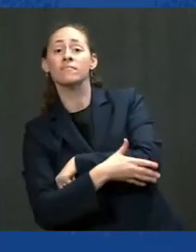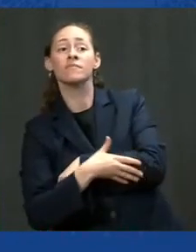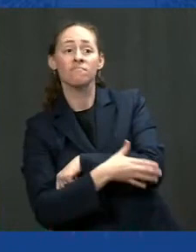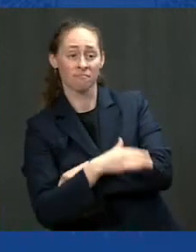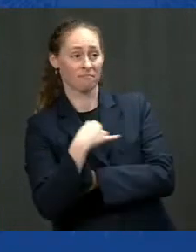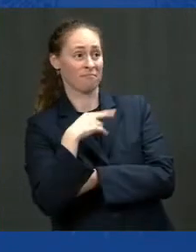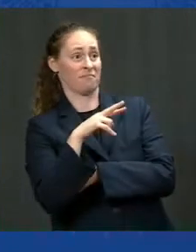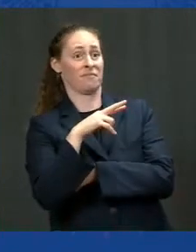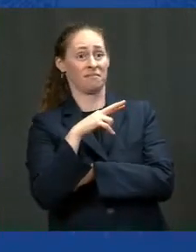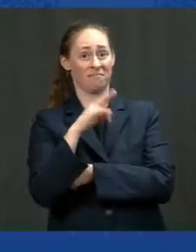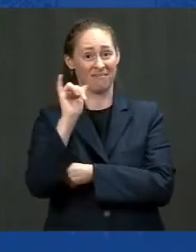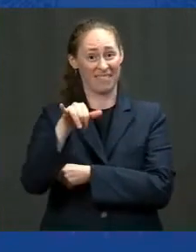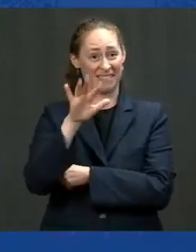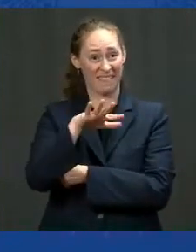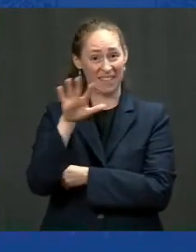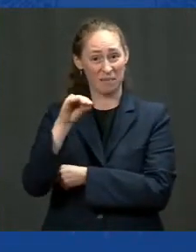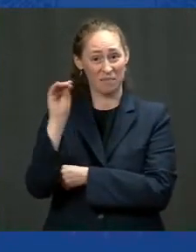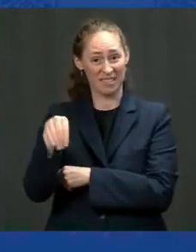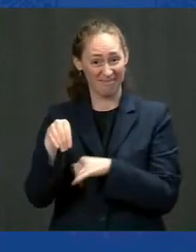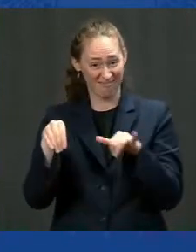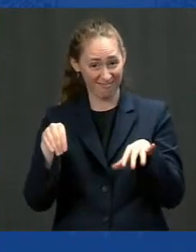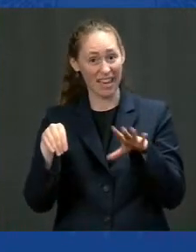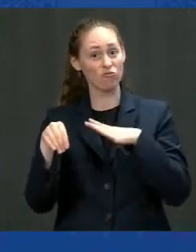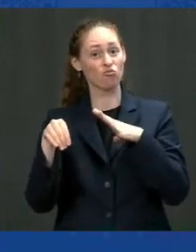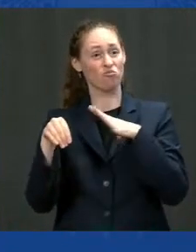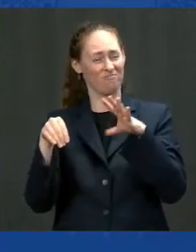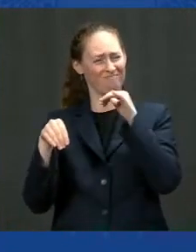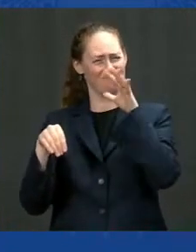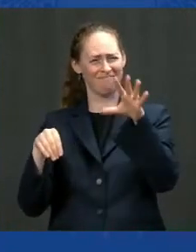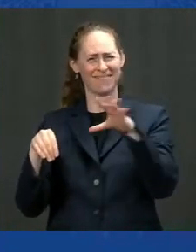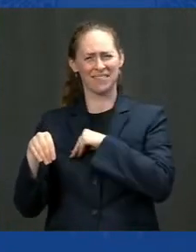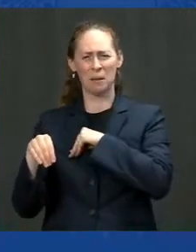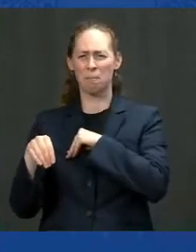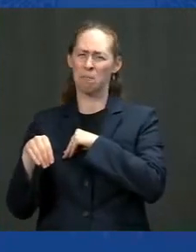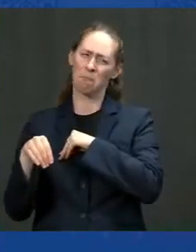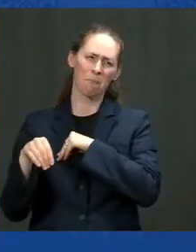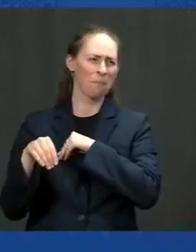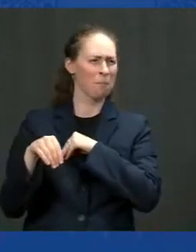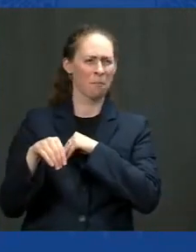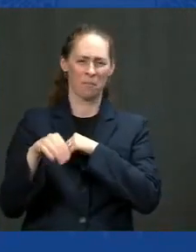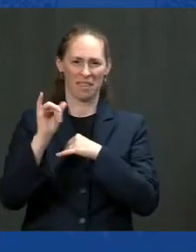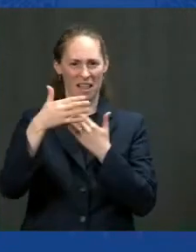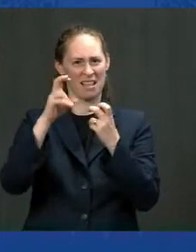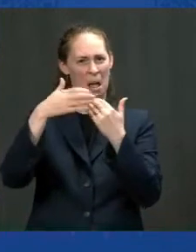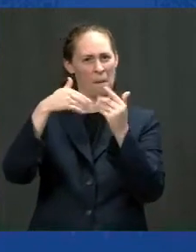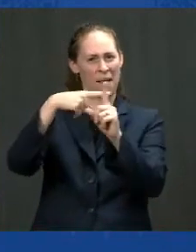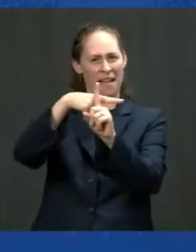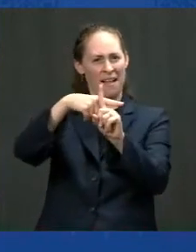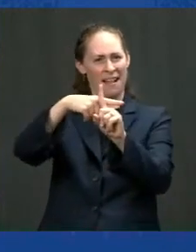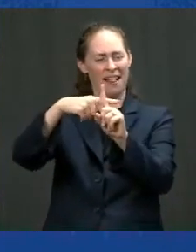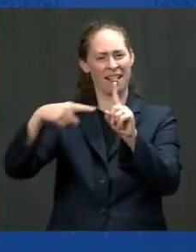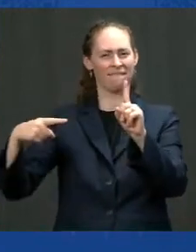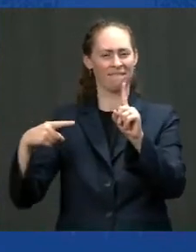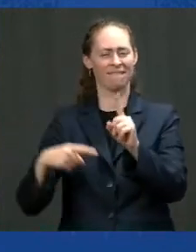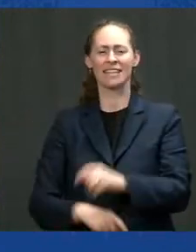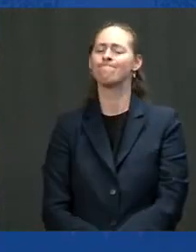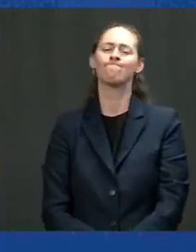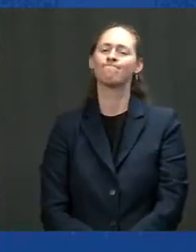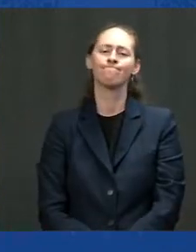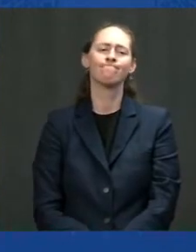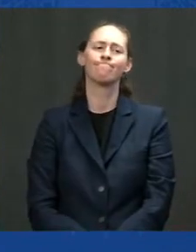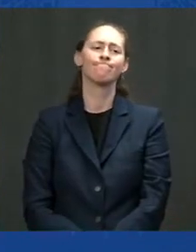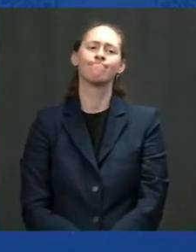percent is not substantially all. It's barely half. And this is actually a double whammy.